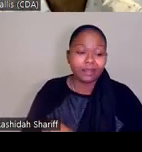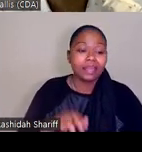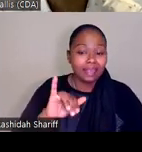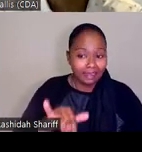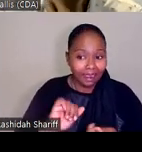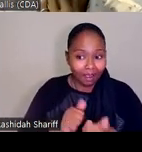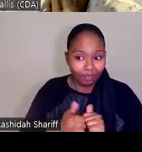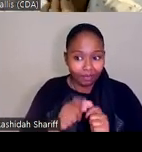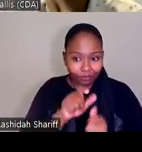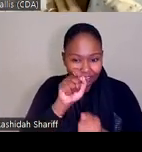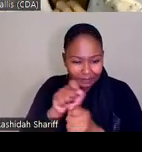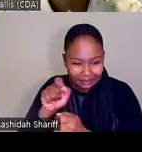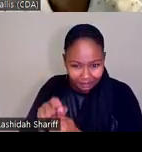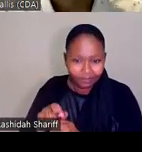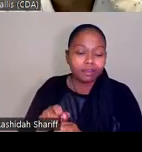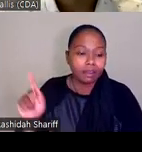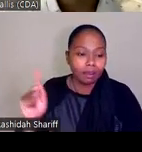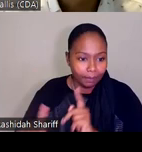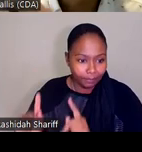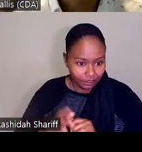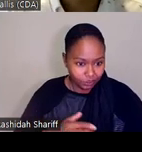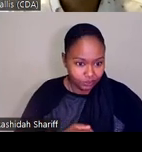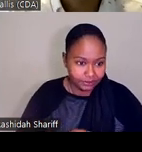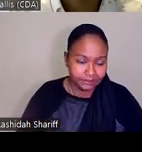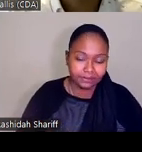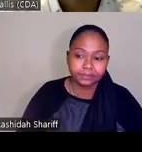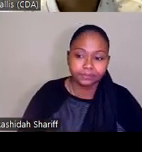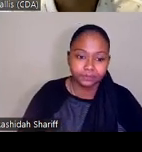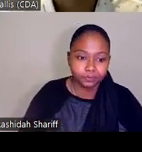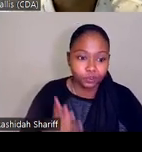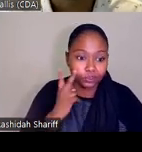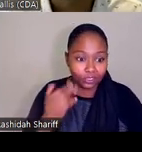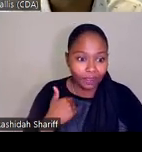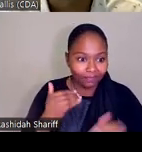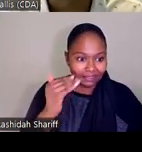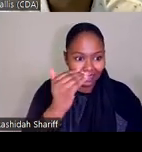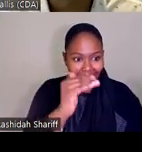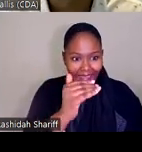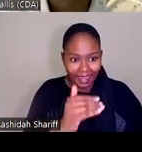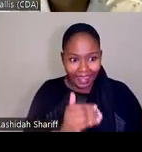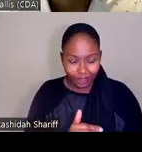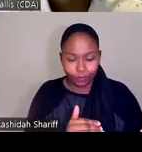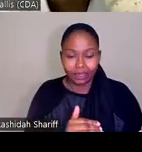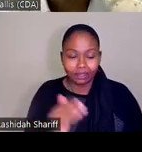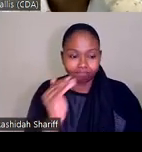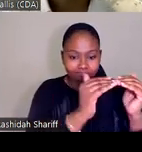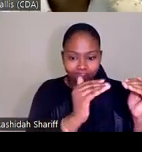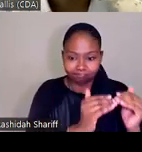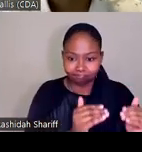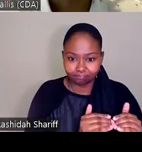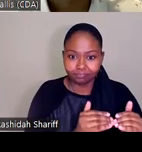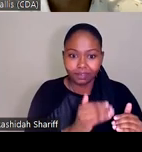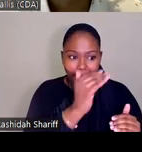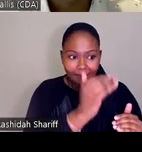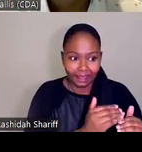specific populations, which is where equity comes in. So you see we have kind of an equity panel on the right with different equity topics, age,